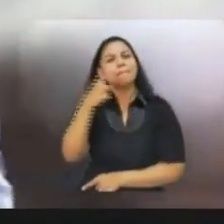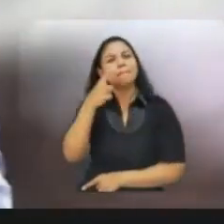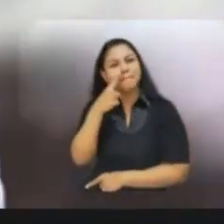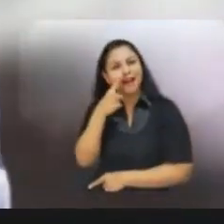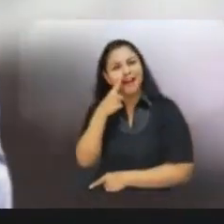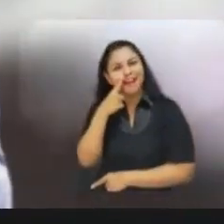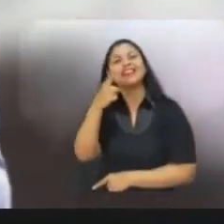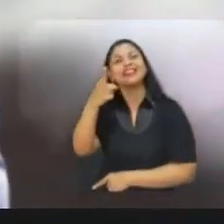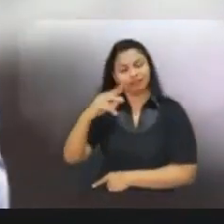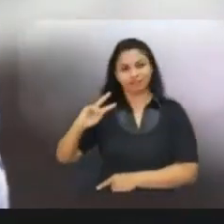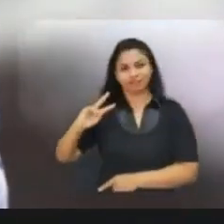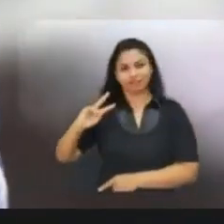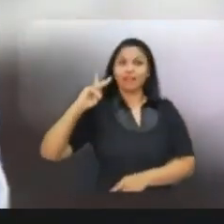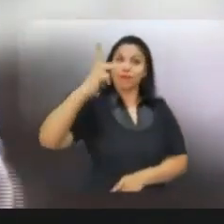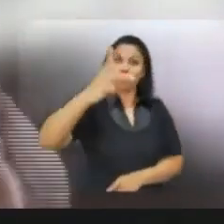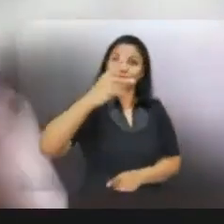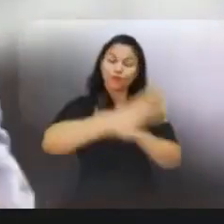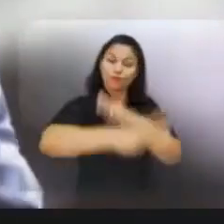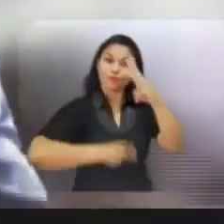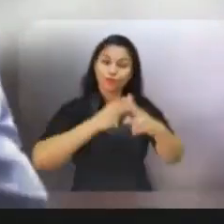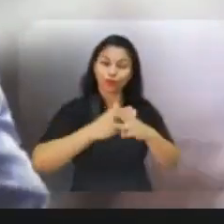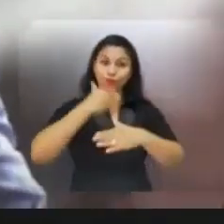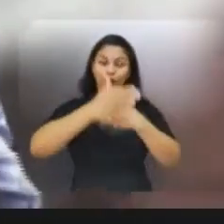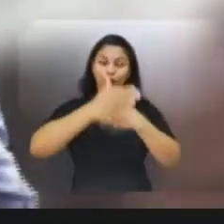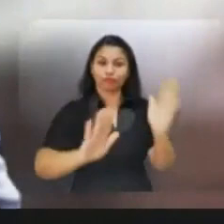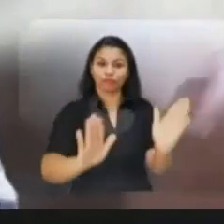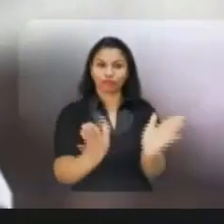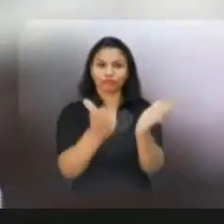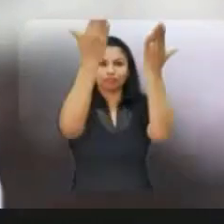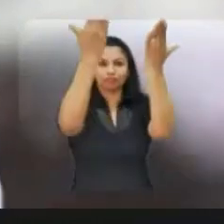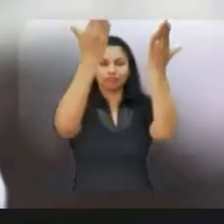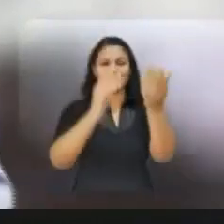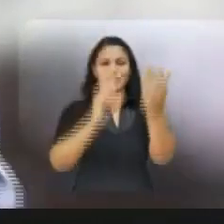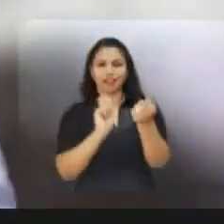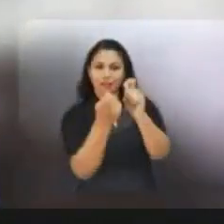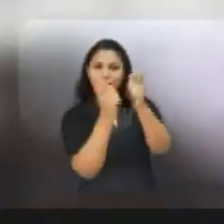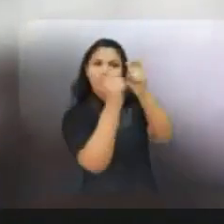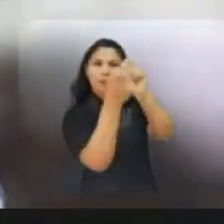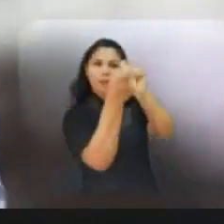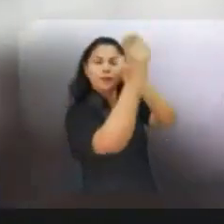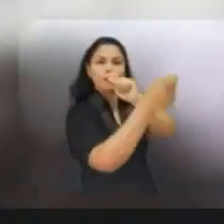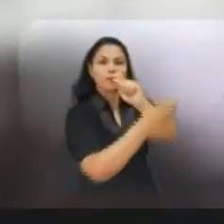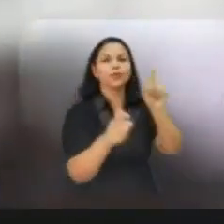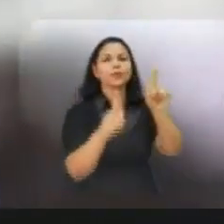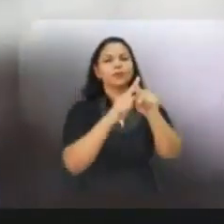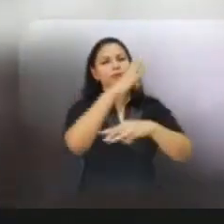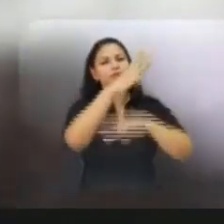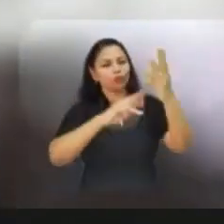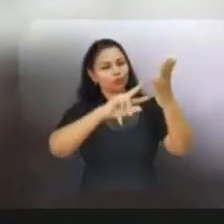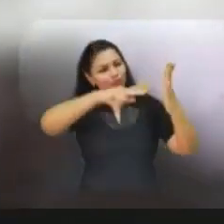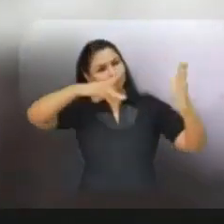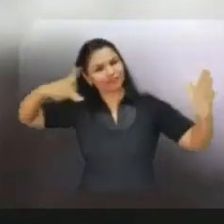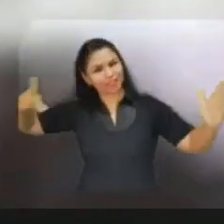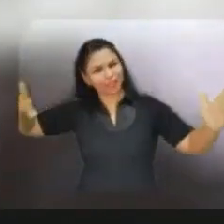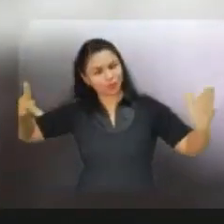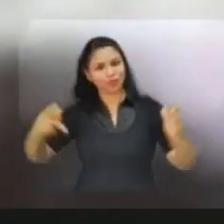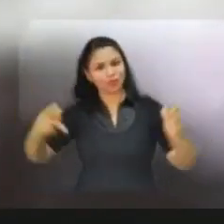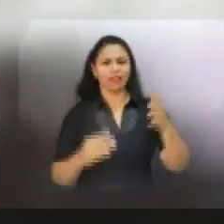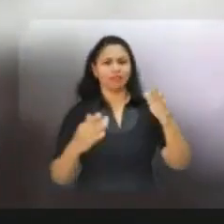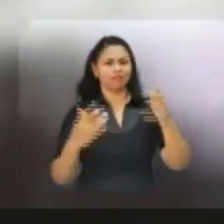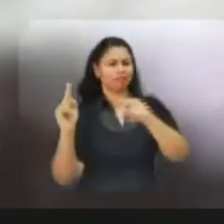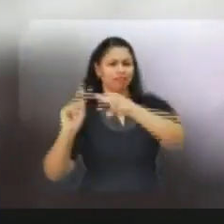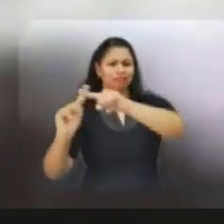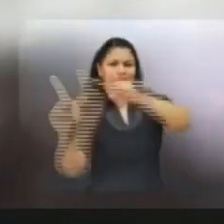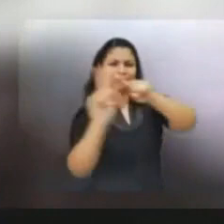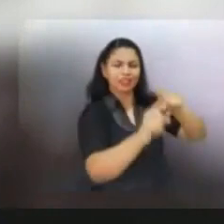technology. have both GSM Ed to TCM Ed, et cetera, all those technologies that exist.